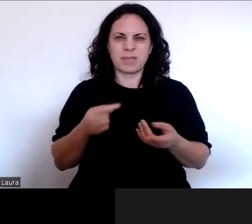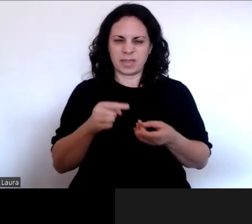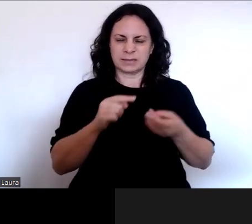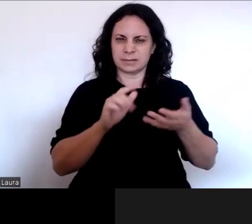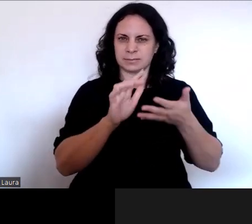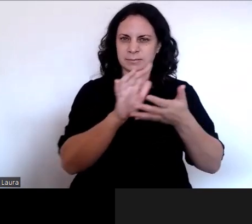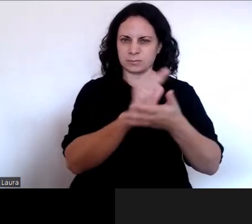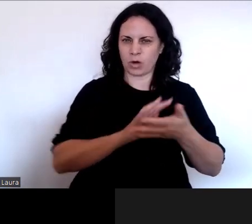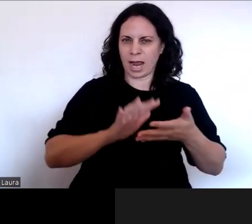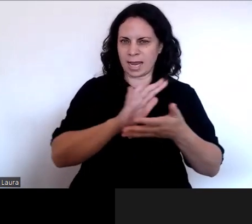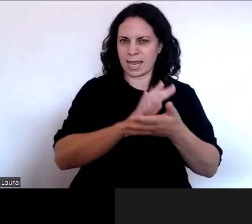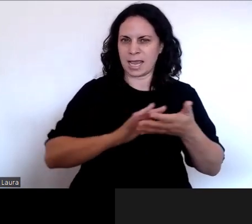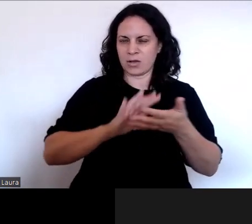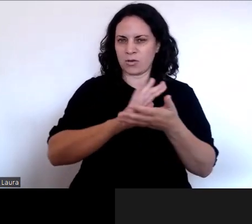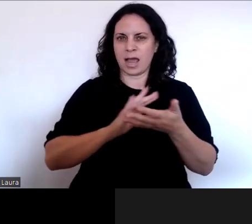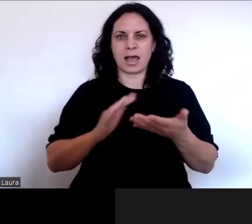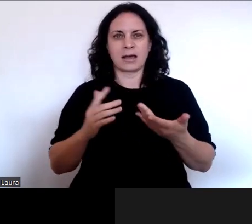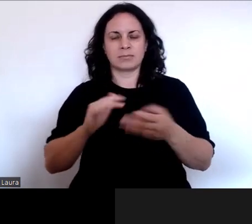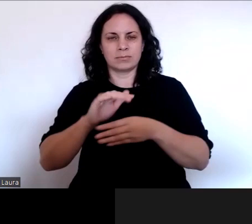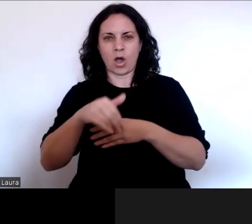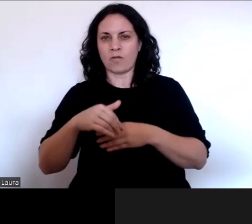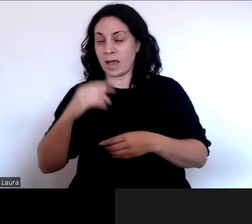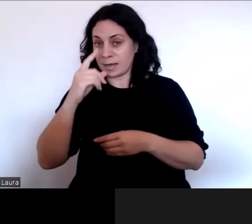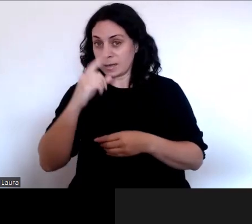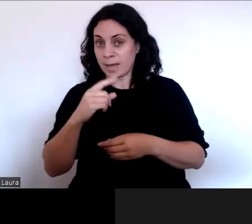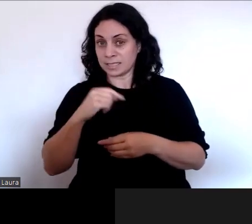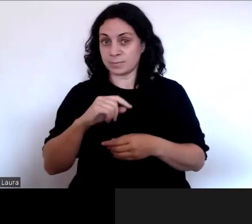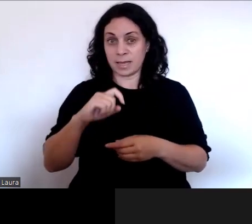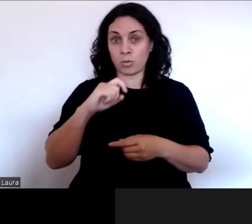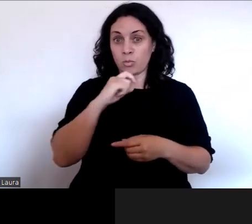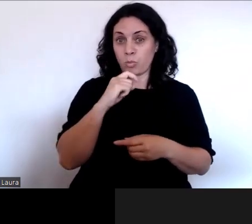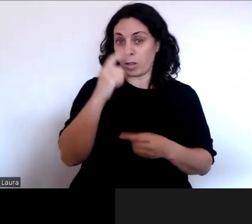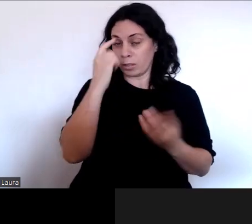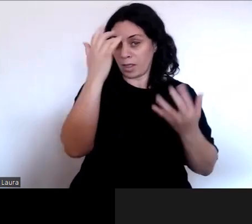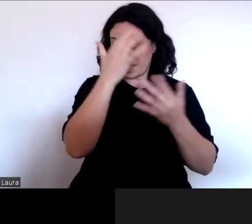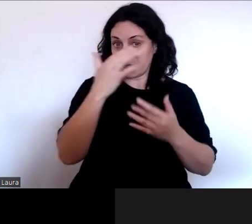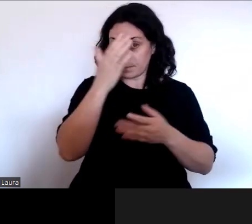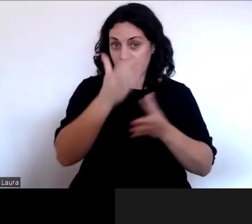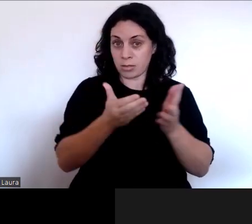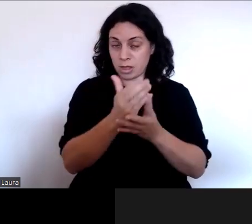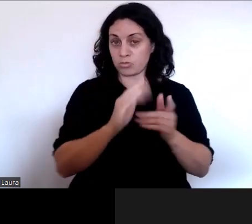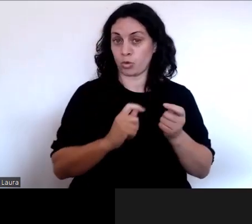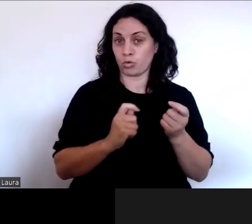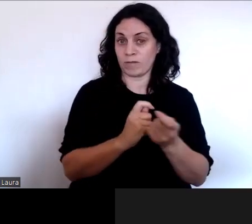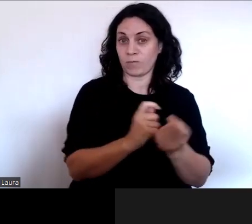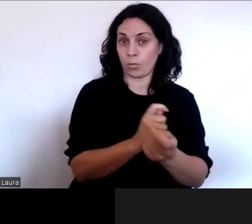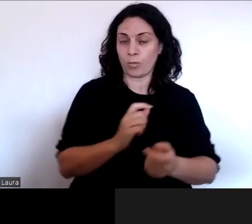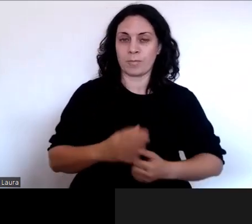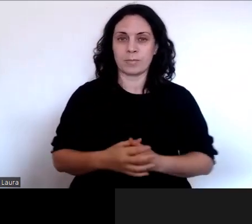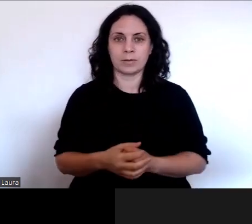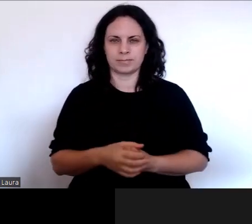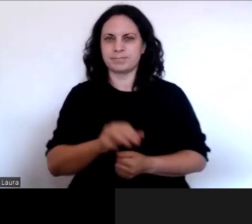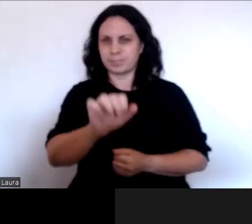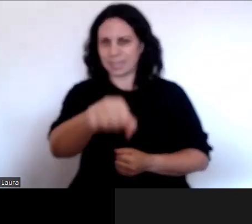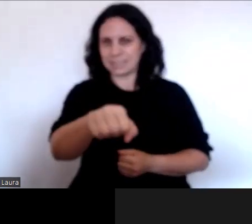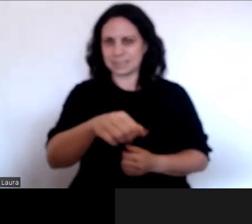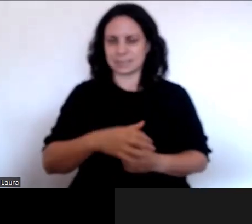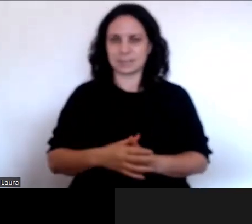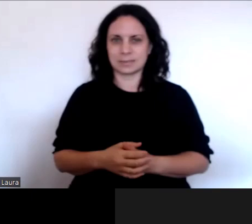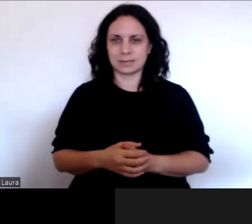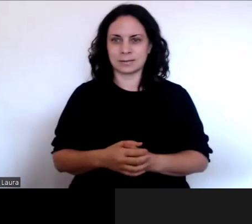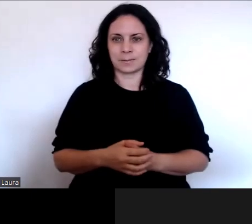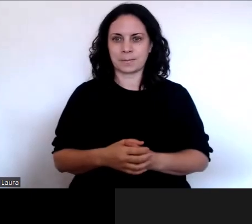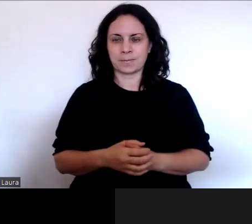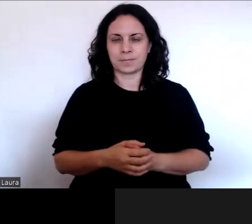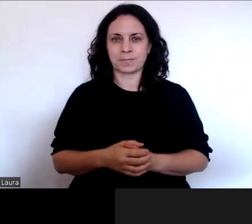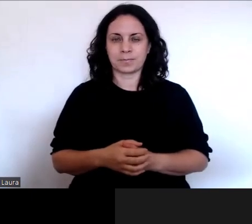of capacity likely to be considered? This will absolutely be considered. We're very conscious